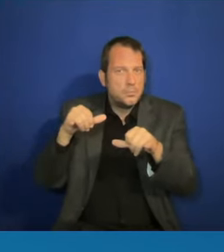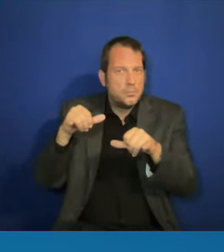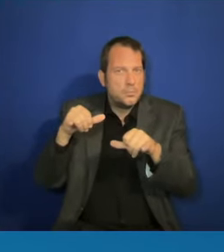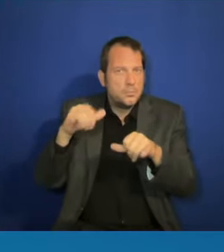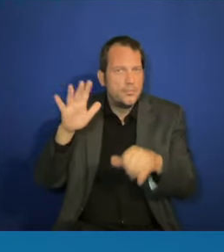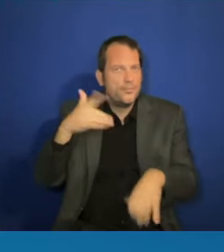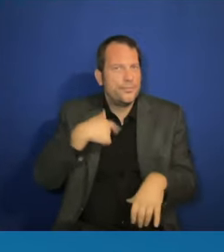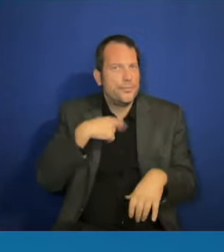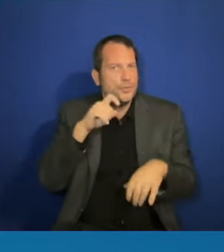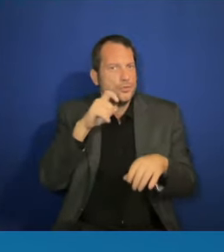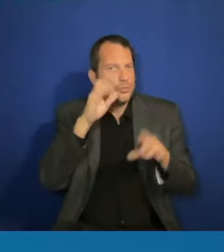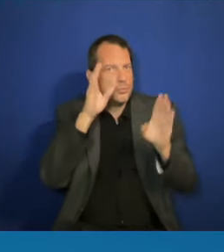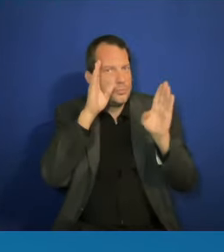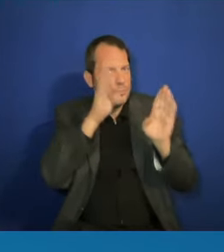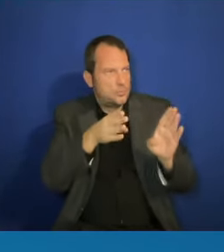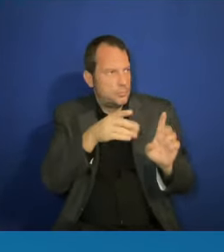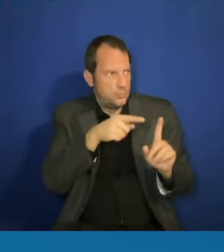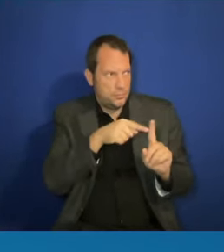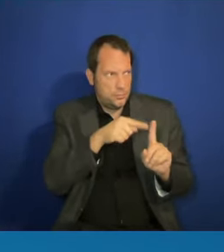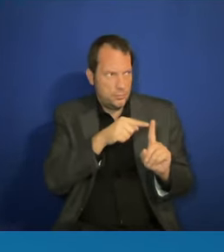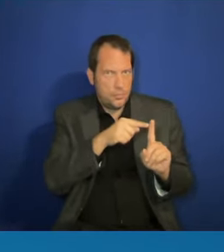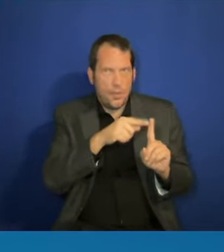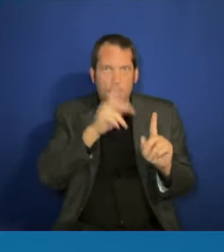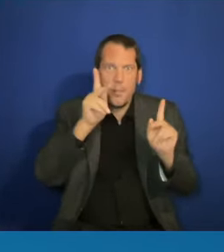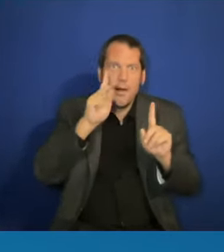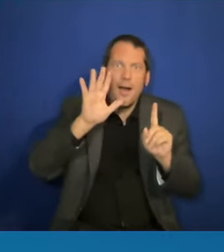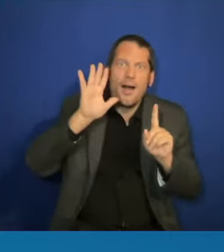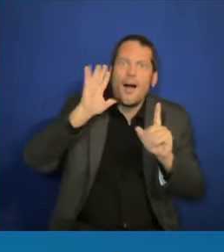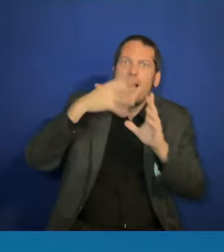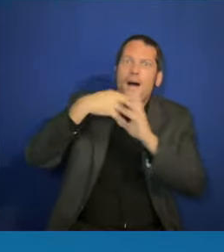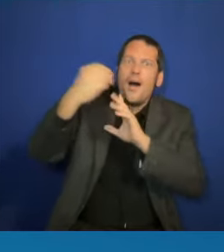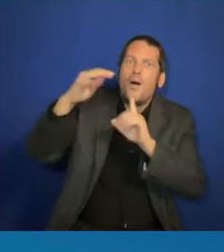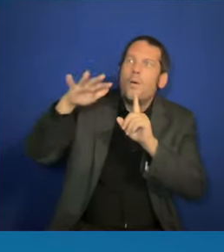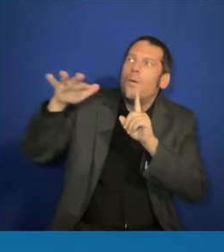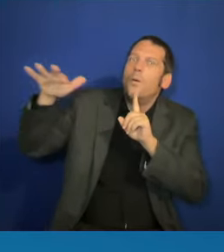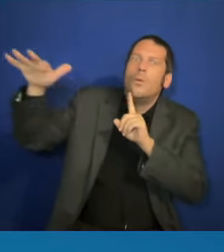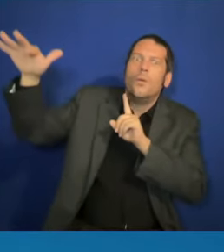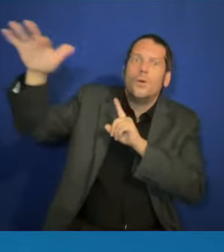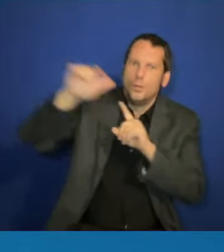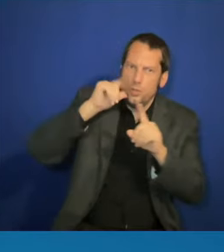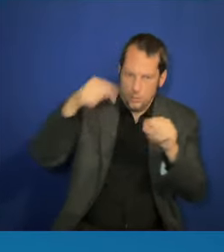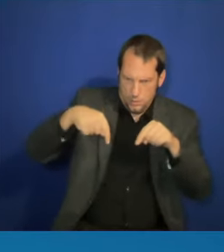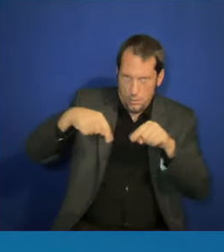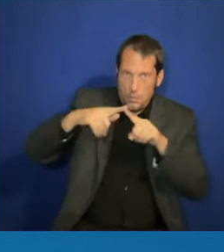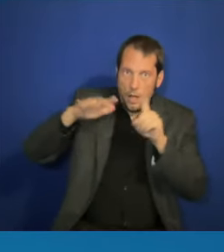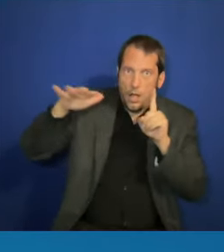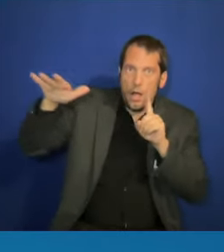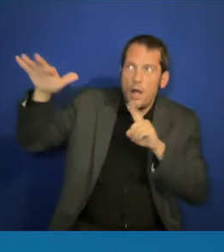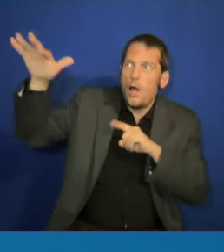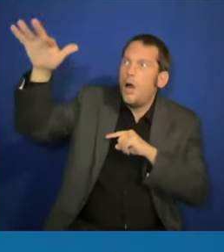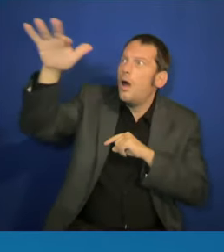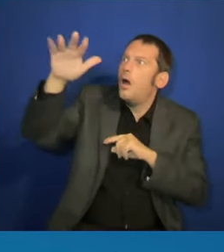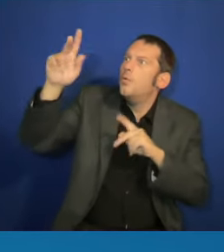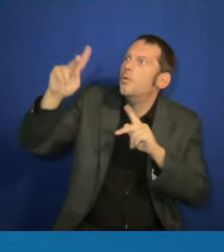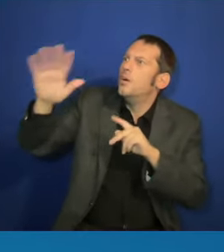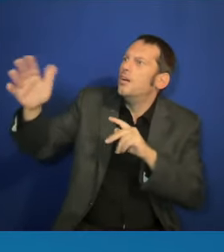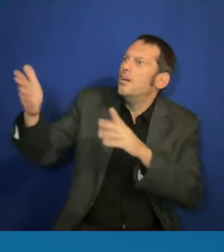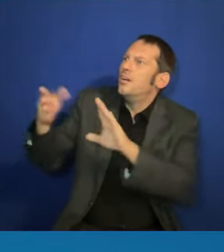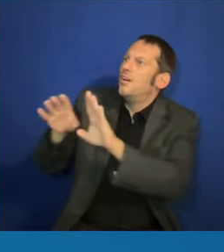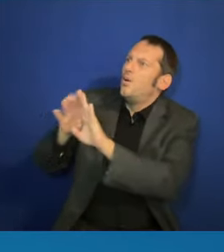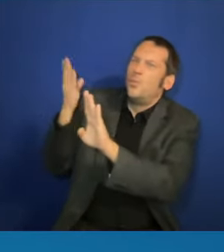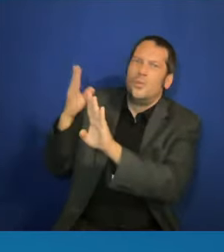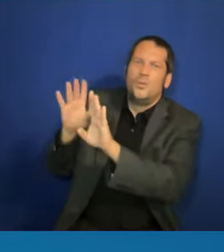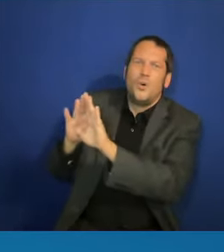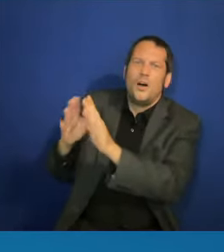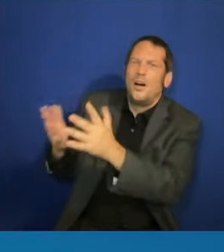to open the door and let people in and invite them in. So,